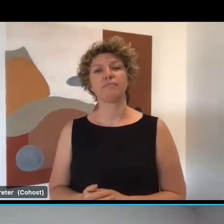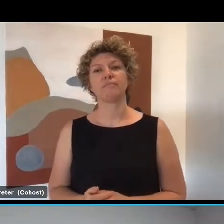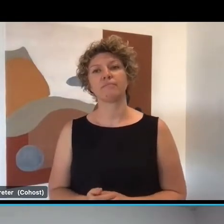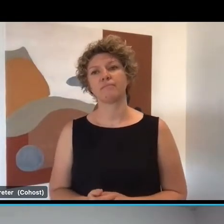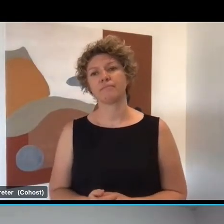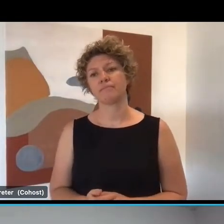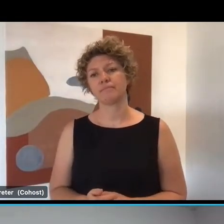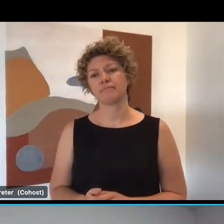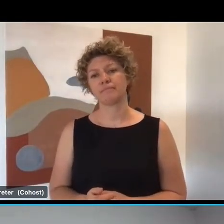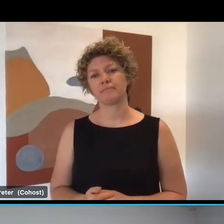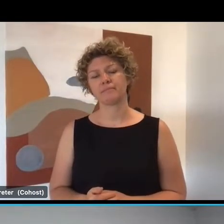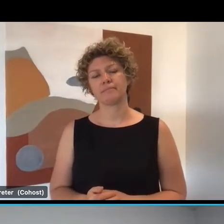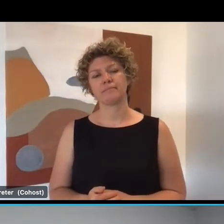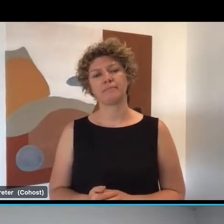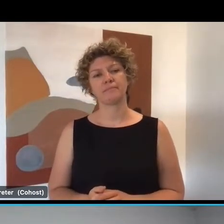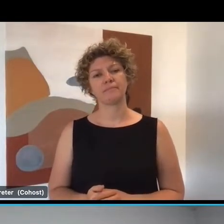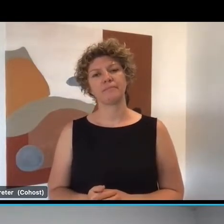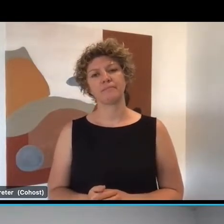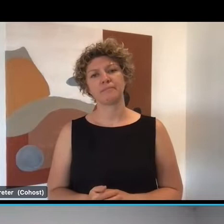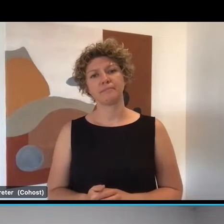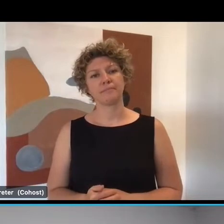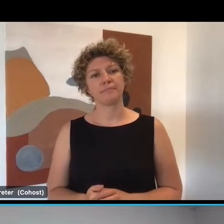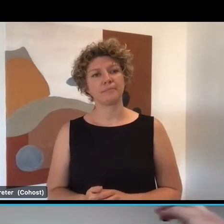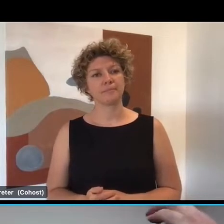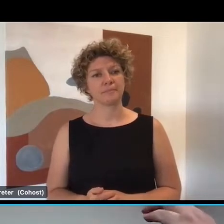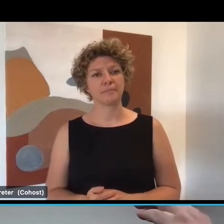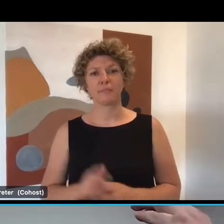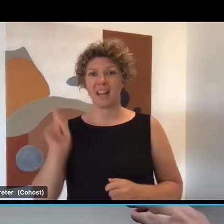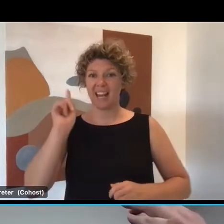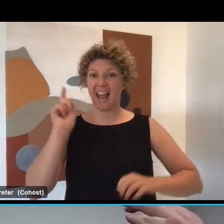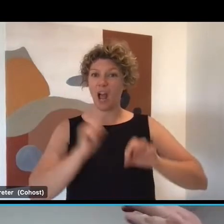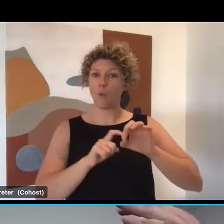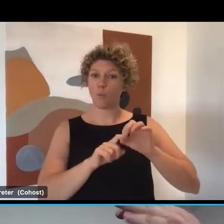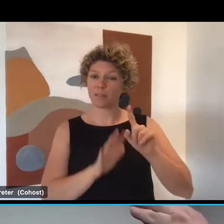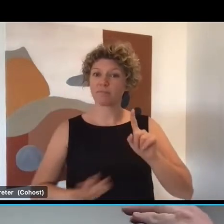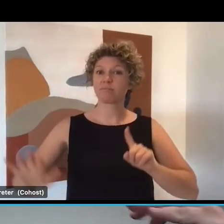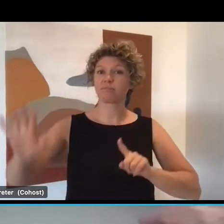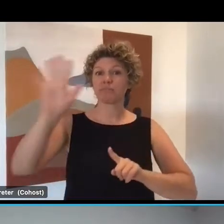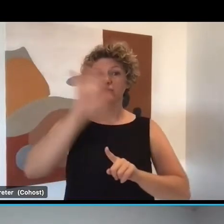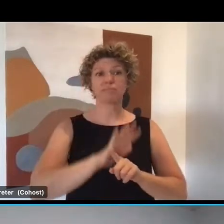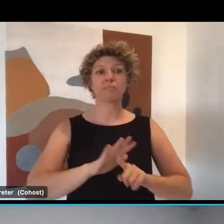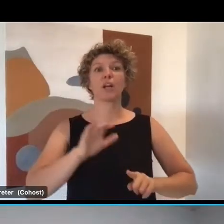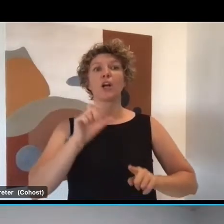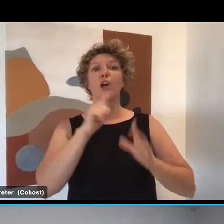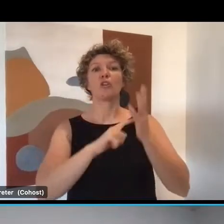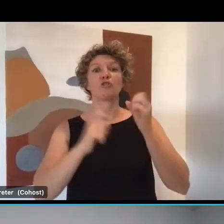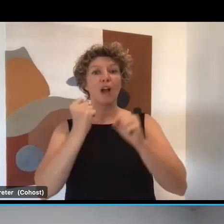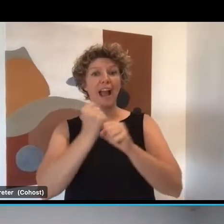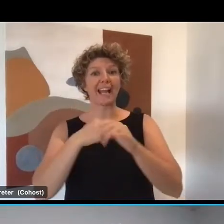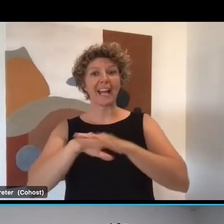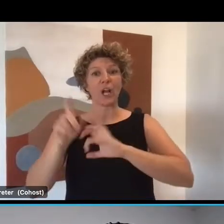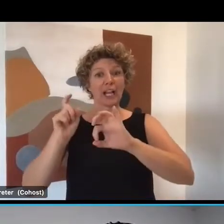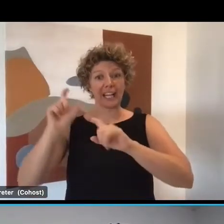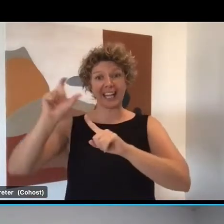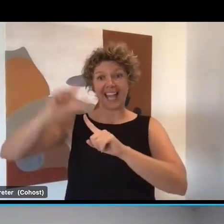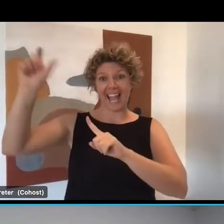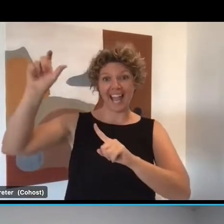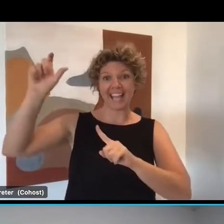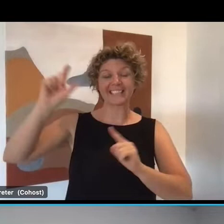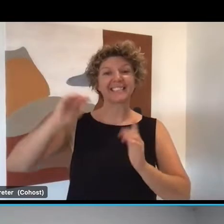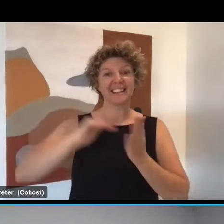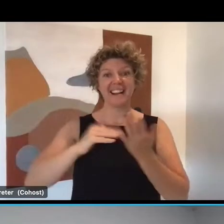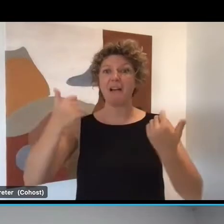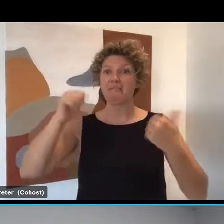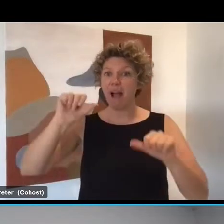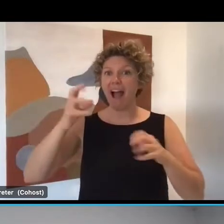David Okay, so we've now gone to the rest of Queensland. Craig Dunkeld in Cairns will be pleased to know we've officially got staff members